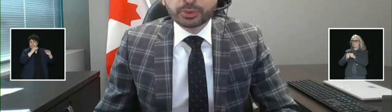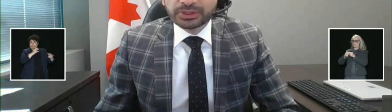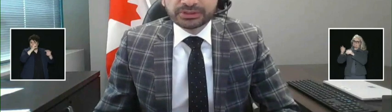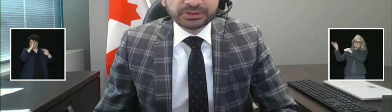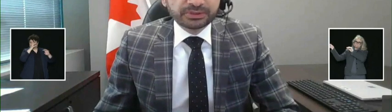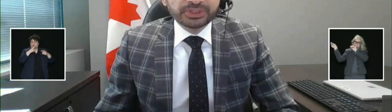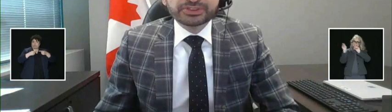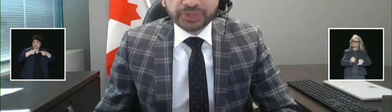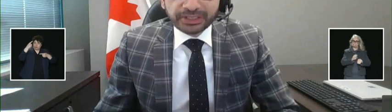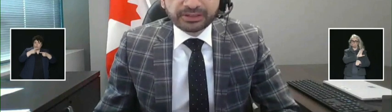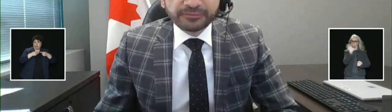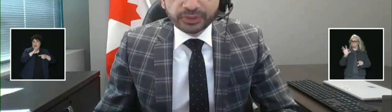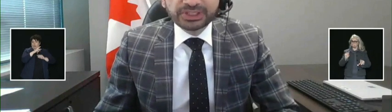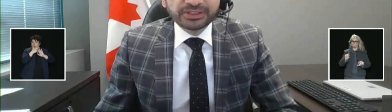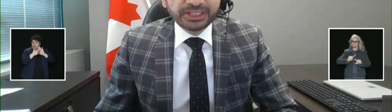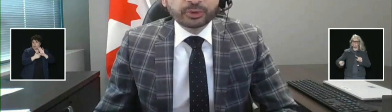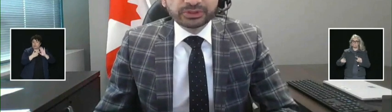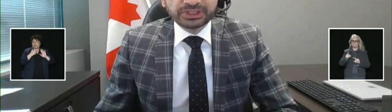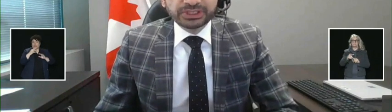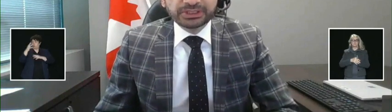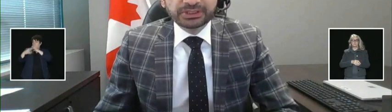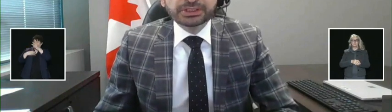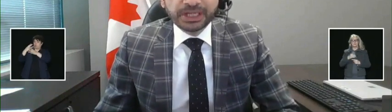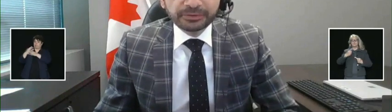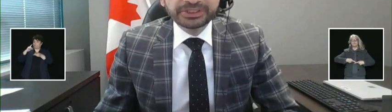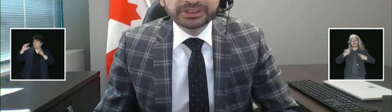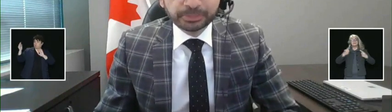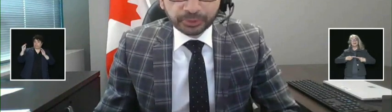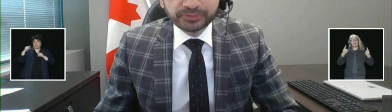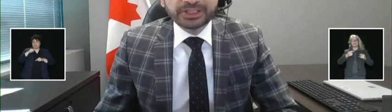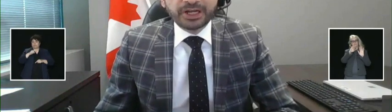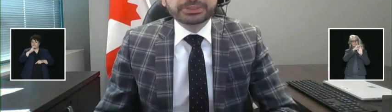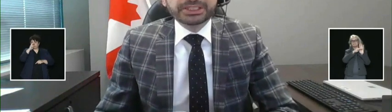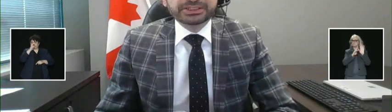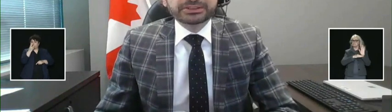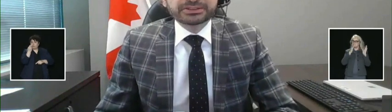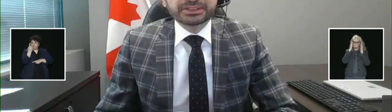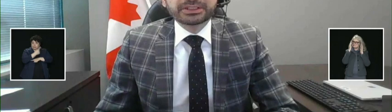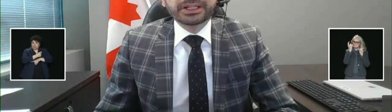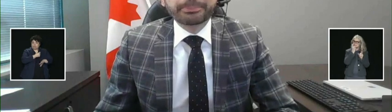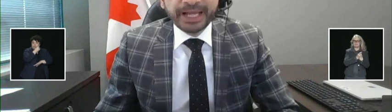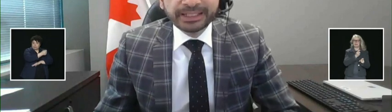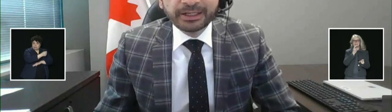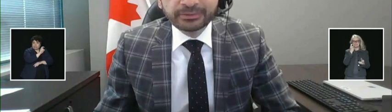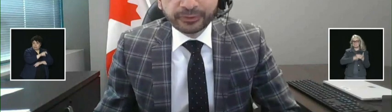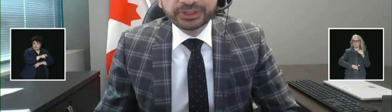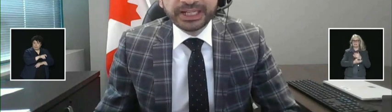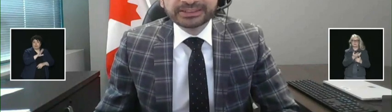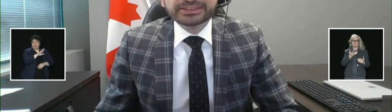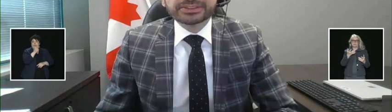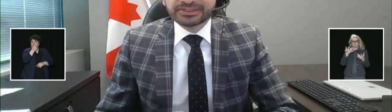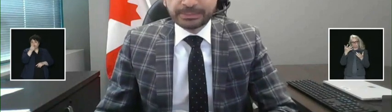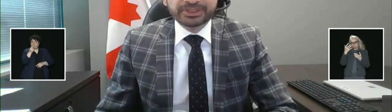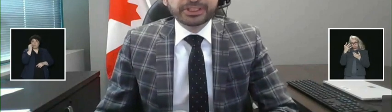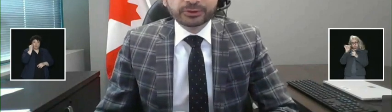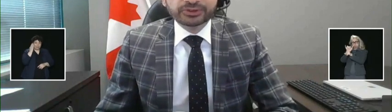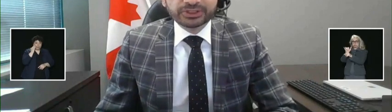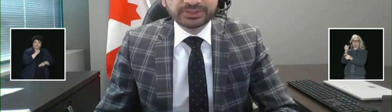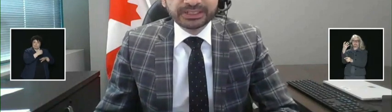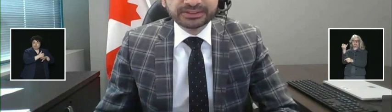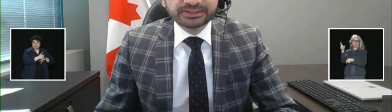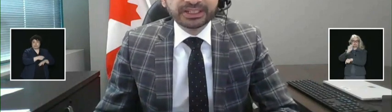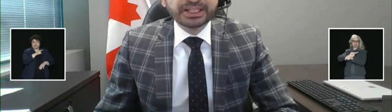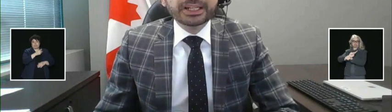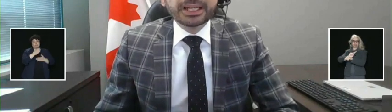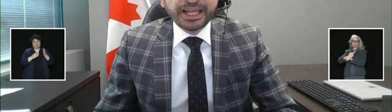restrictions in the world with a strict 14-day quarantine, government-approved accommodation, a ban on foreign nationals except in